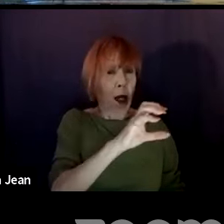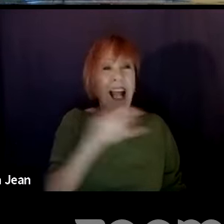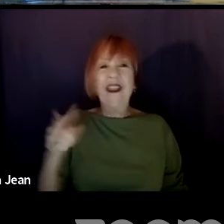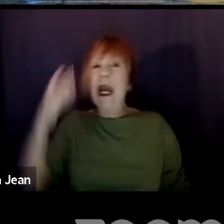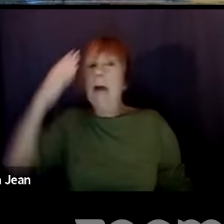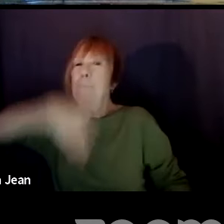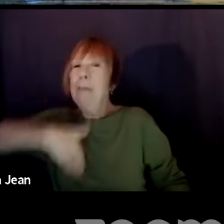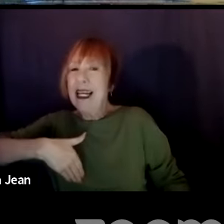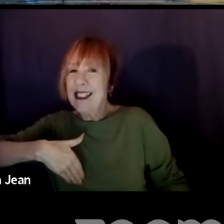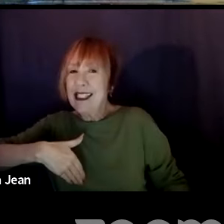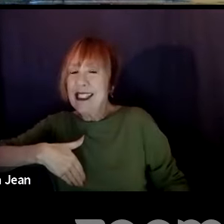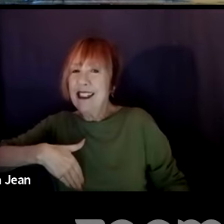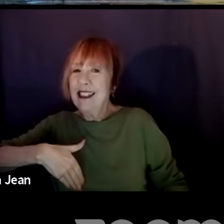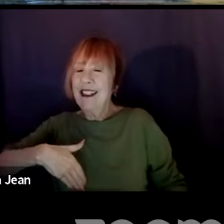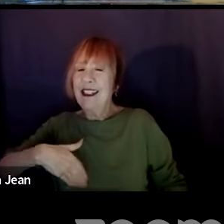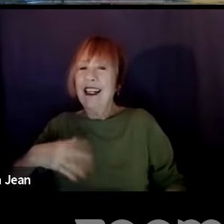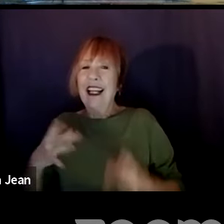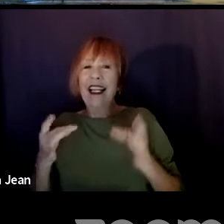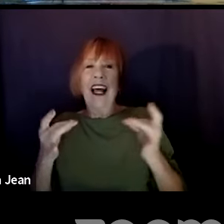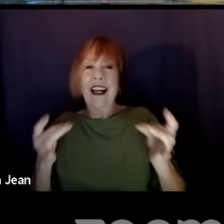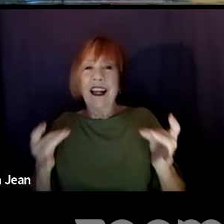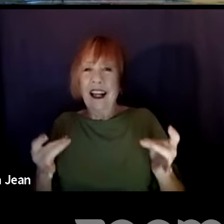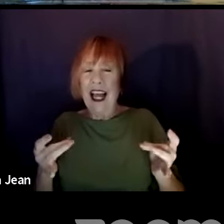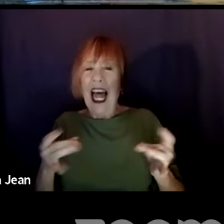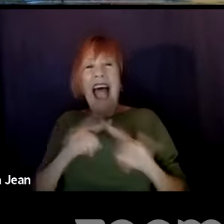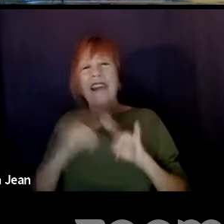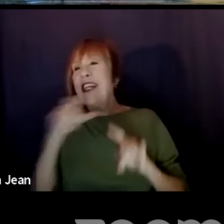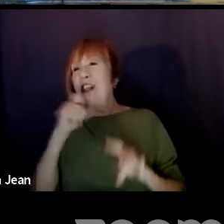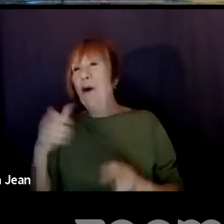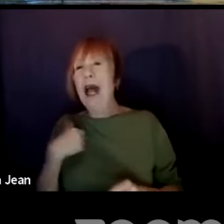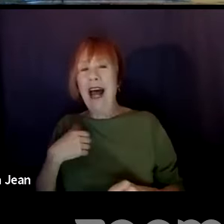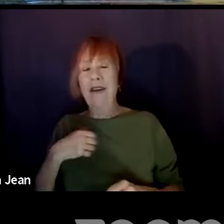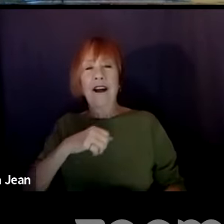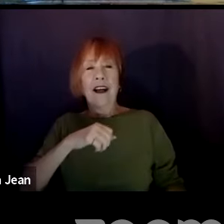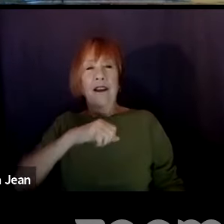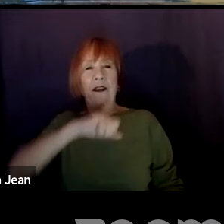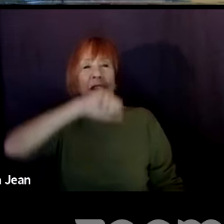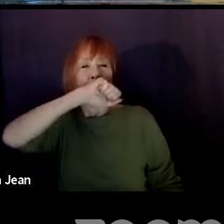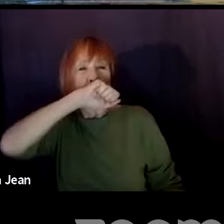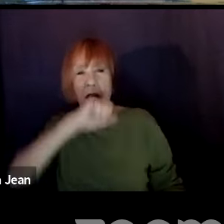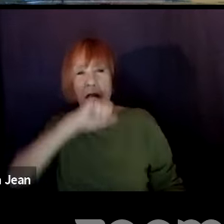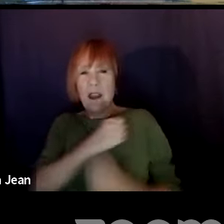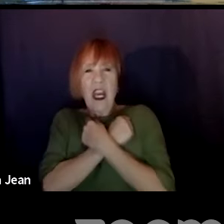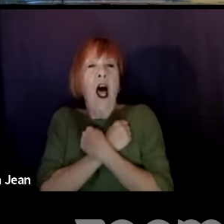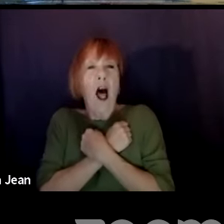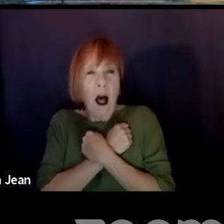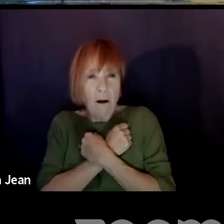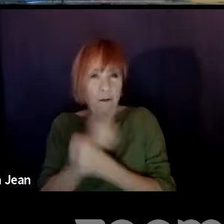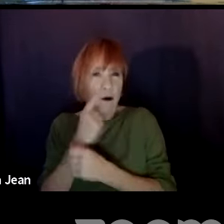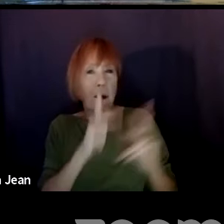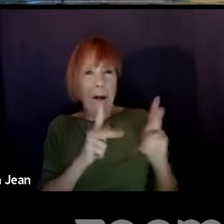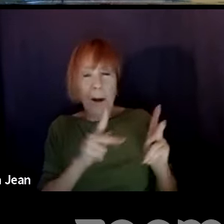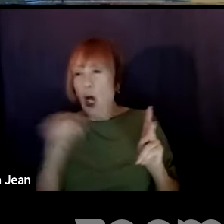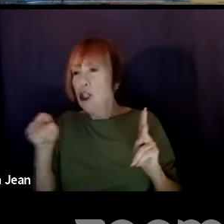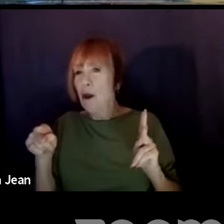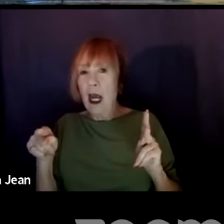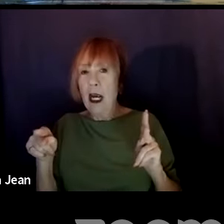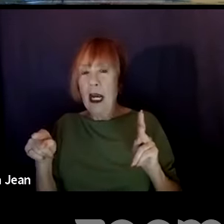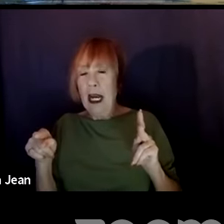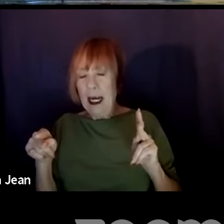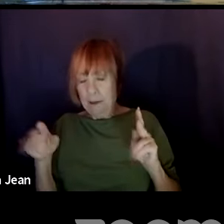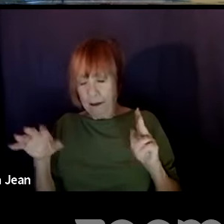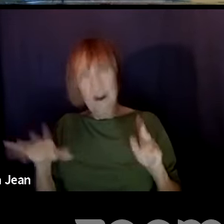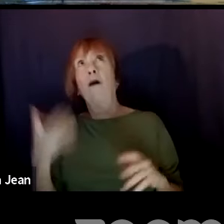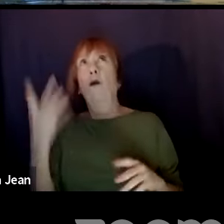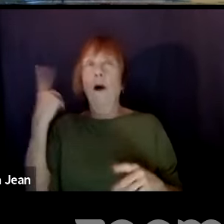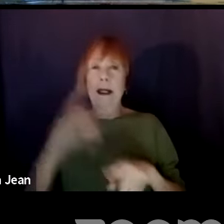to me, something very important. it's really simple. I call it love. It's just a love for the people sometimes. So they get caught up in like the world. Like I had a student who